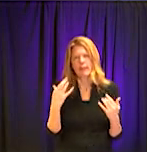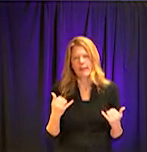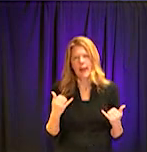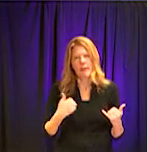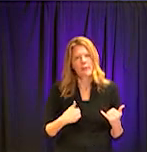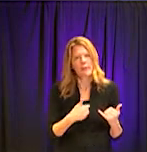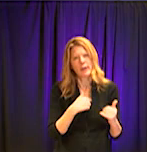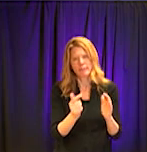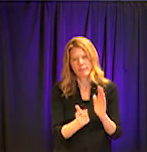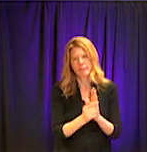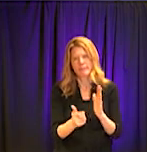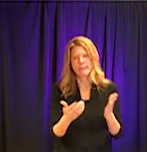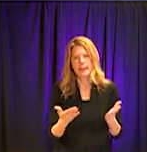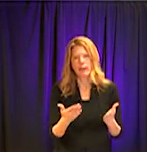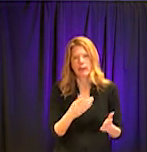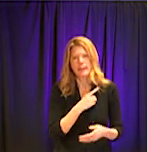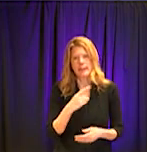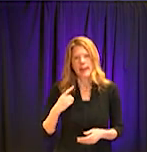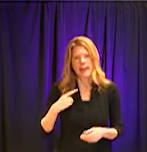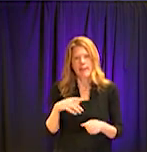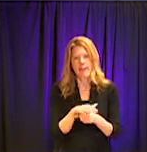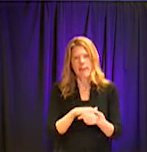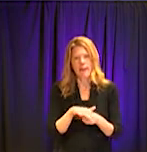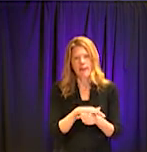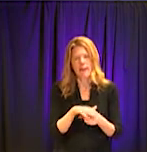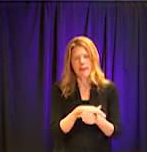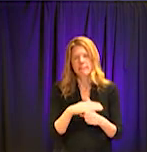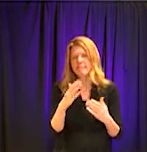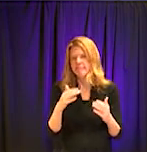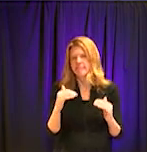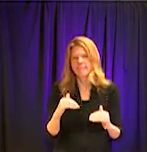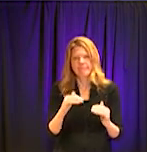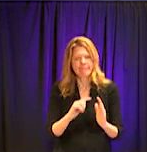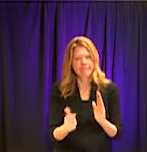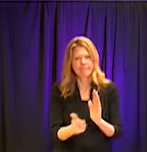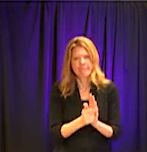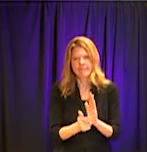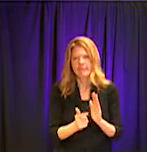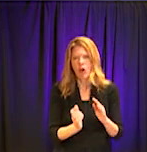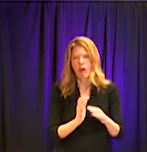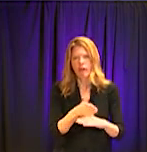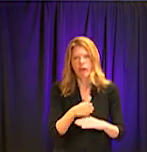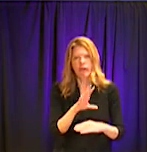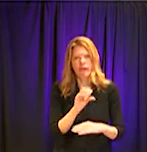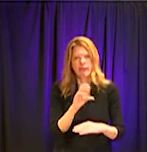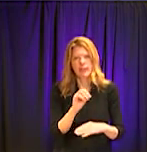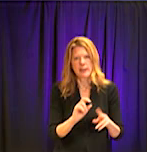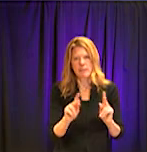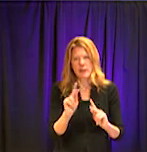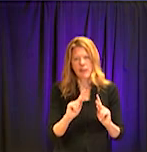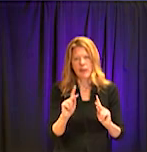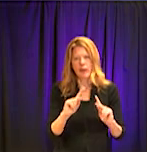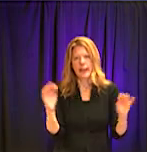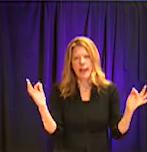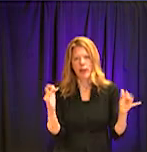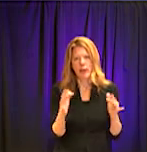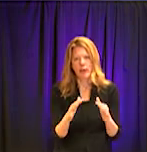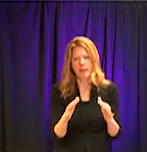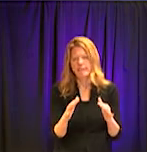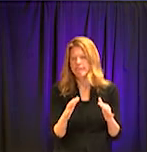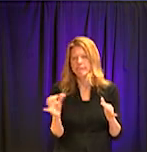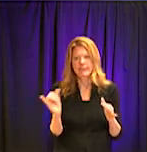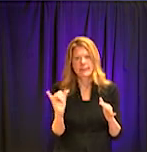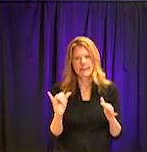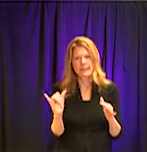restricted gatherings of no more than 50 people following some of the same legislation that